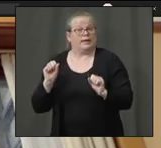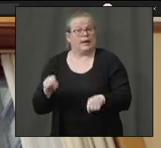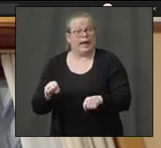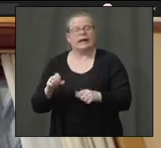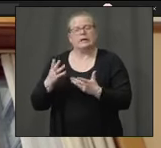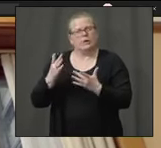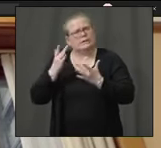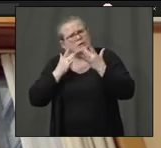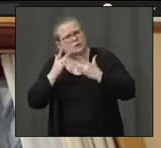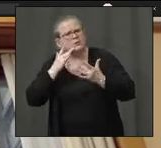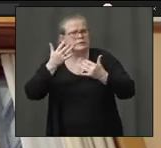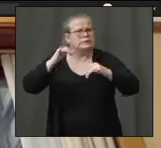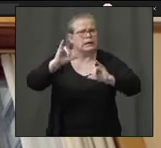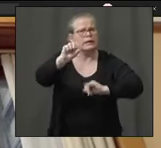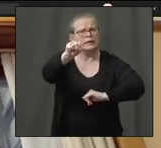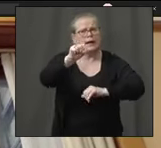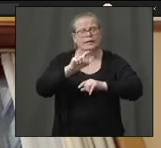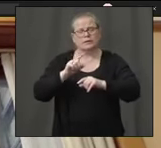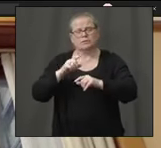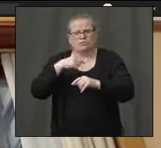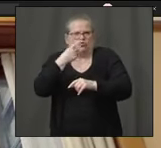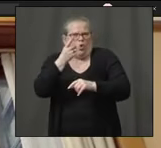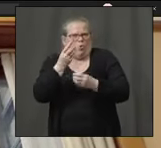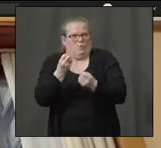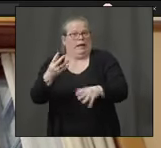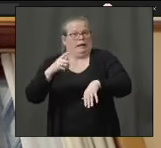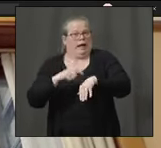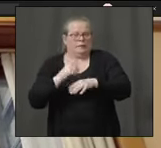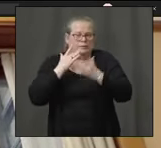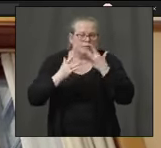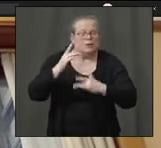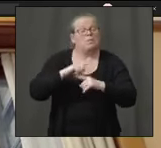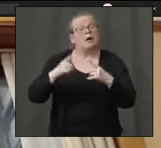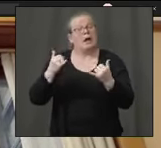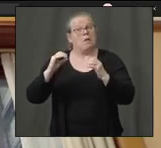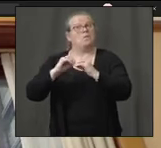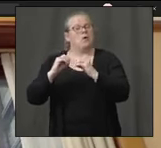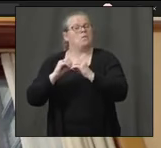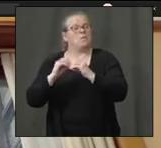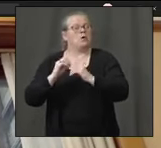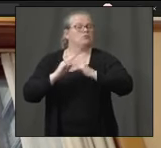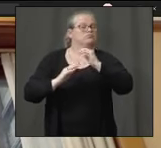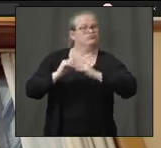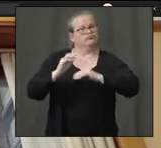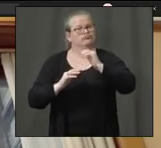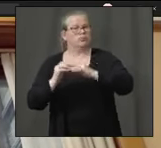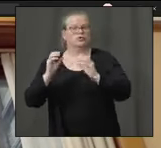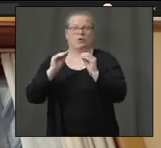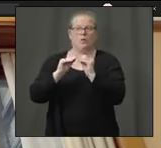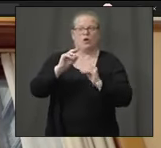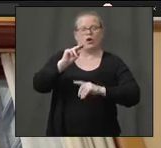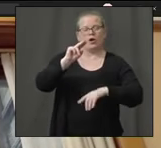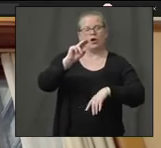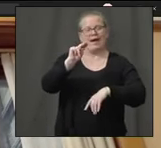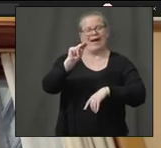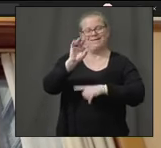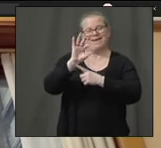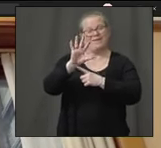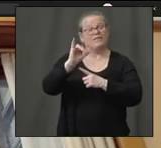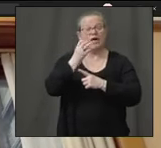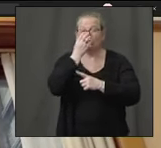have been getting supplies out. We now have a significant number of additional N95s, millions of surgical masks and gloves.